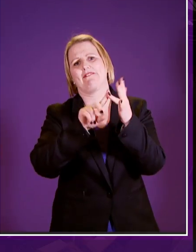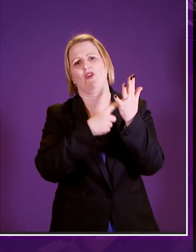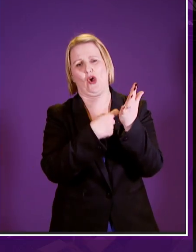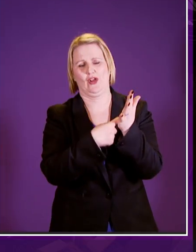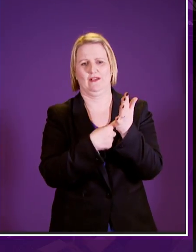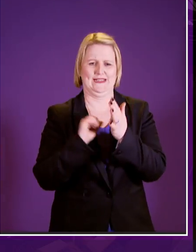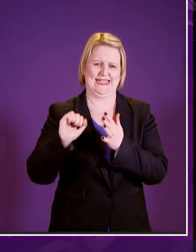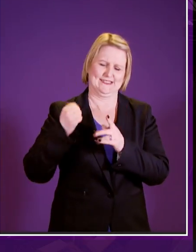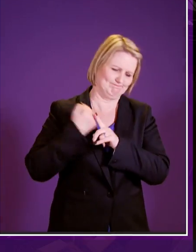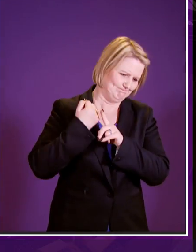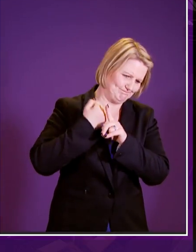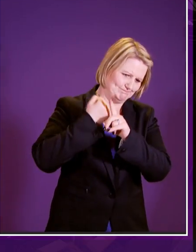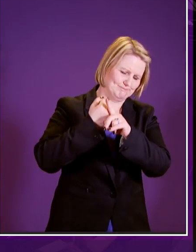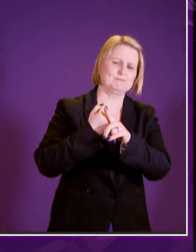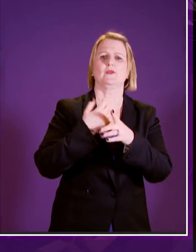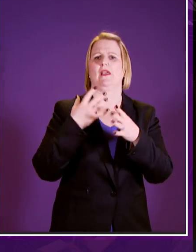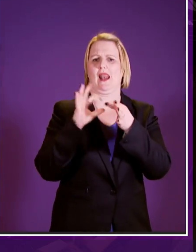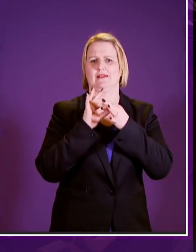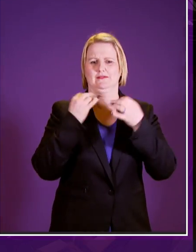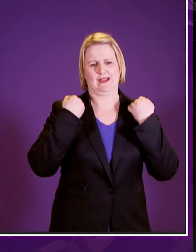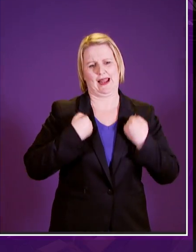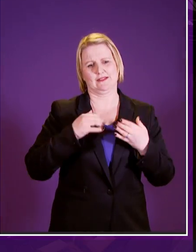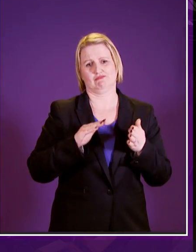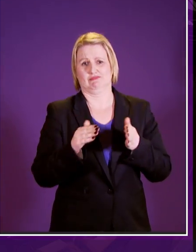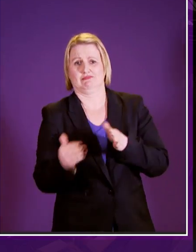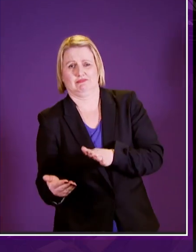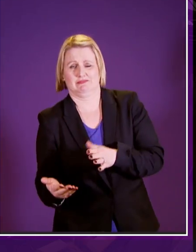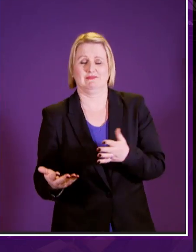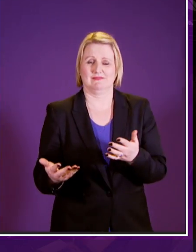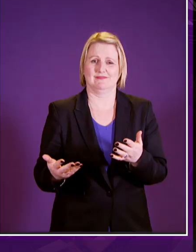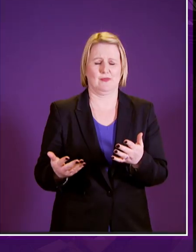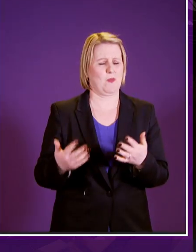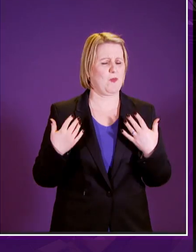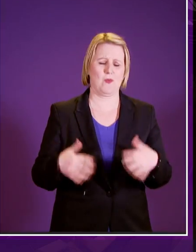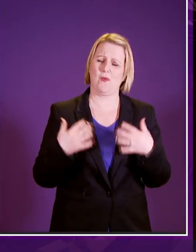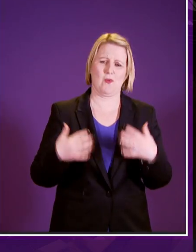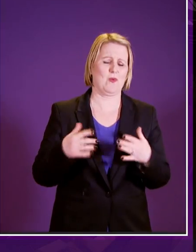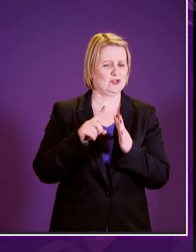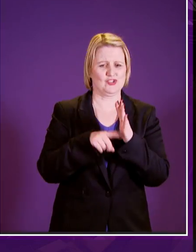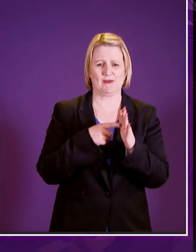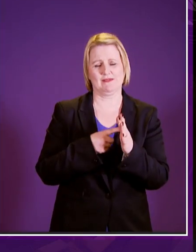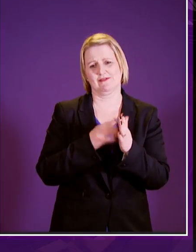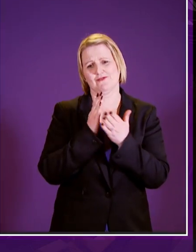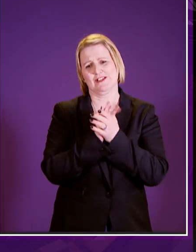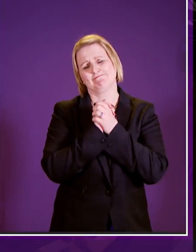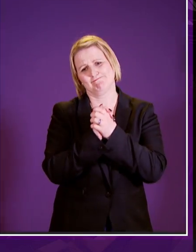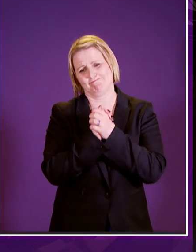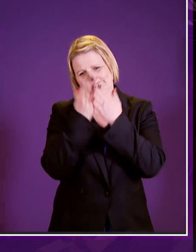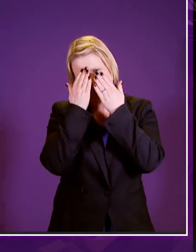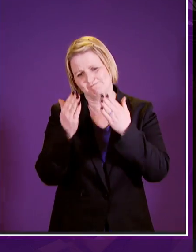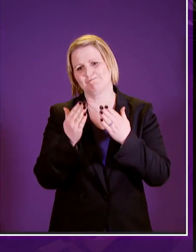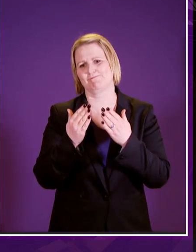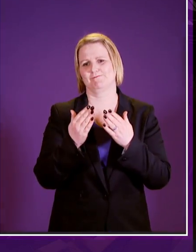particularly on terminal illness and other aspects of this bill has been inspirational if i may say so jeremy and it's a real honor to work alongside you